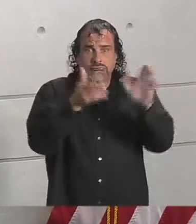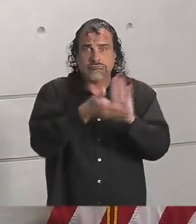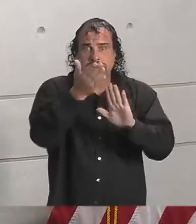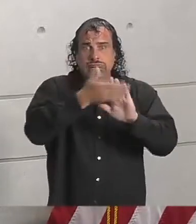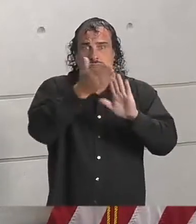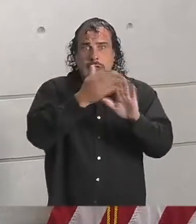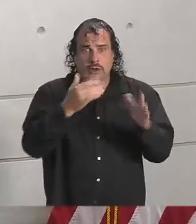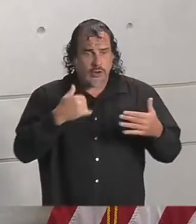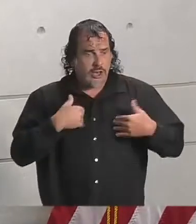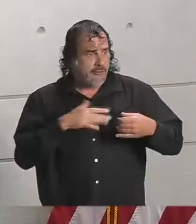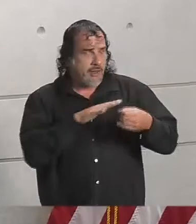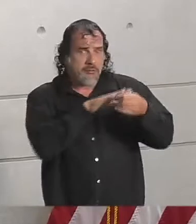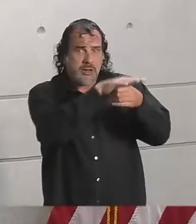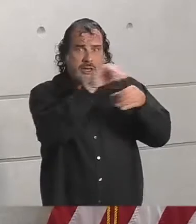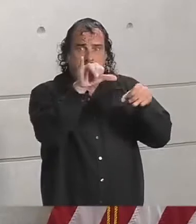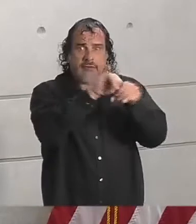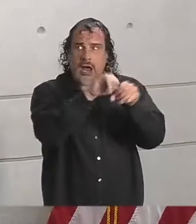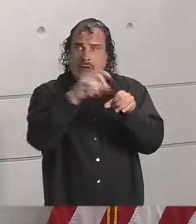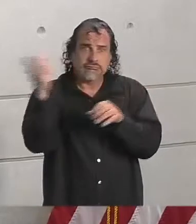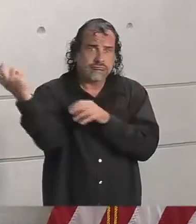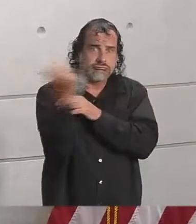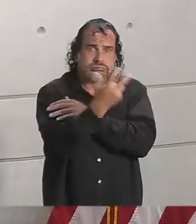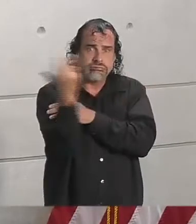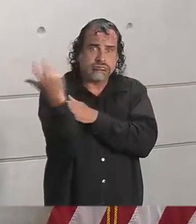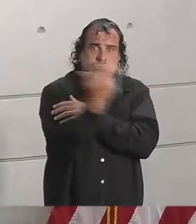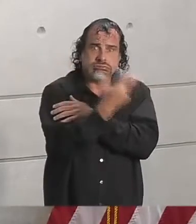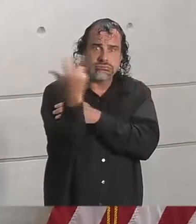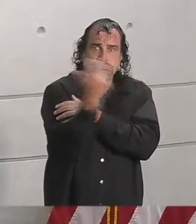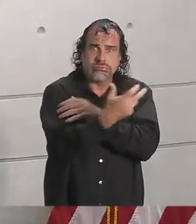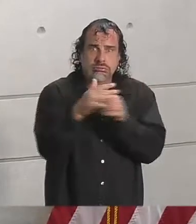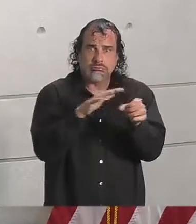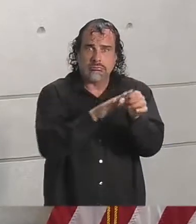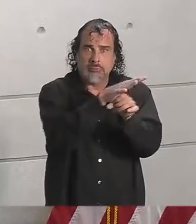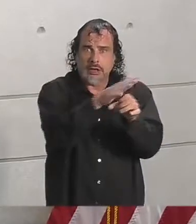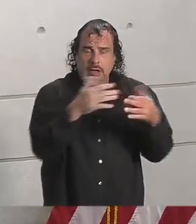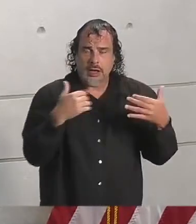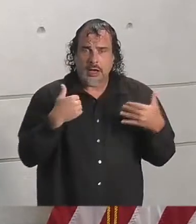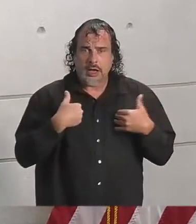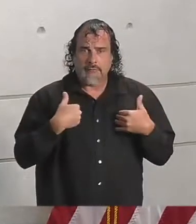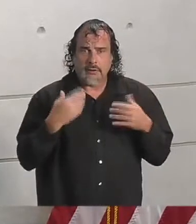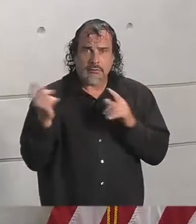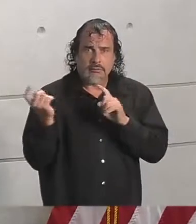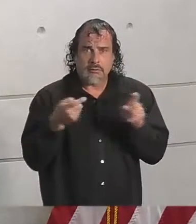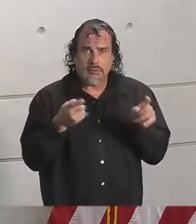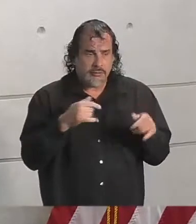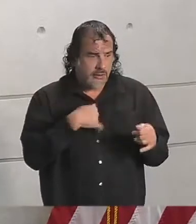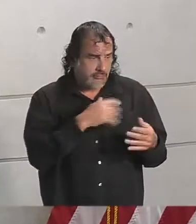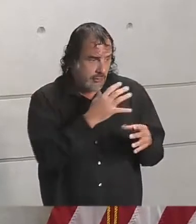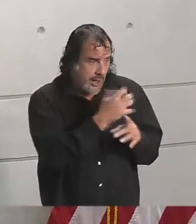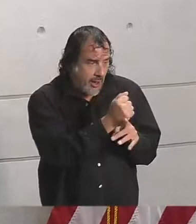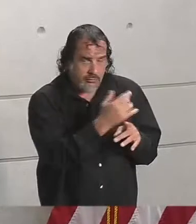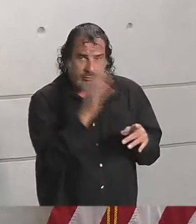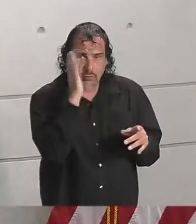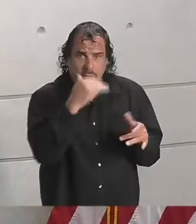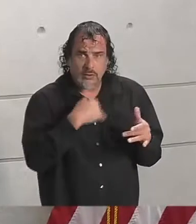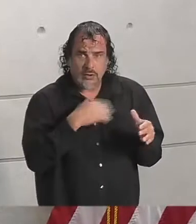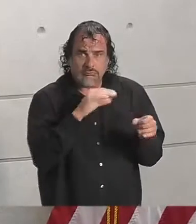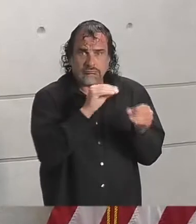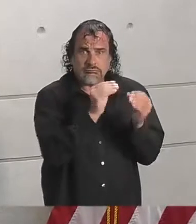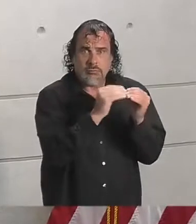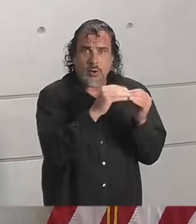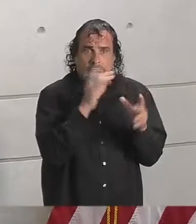refueling tanks that are en route to those fueling stations that are not currently able to